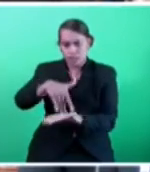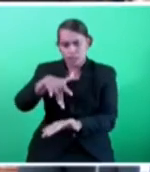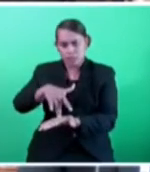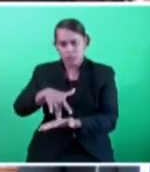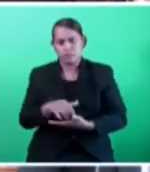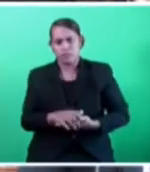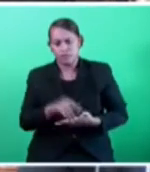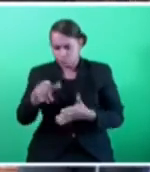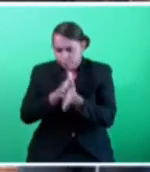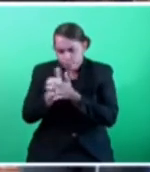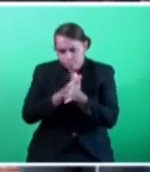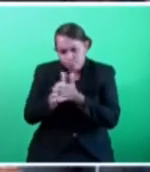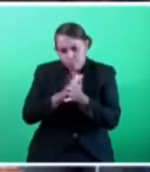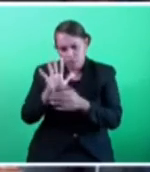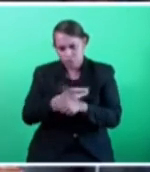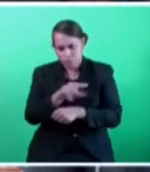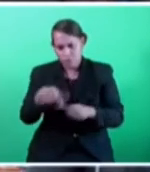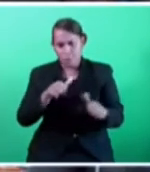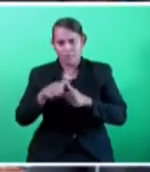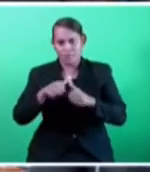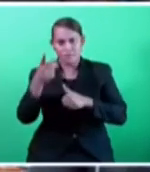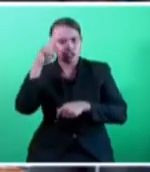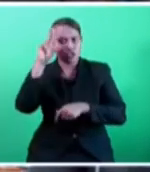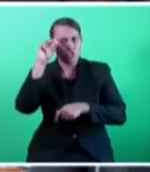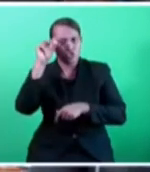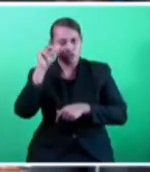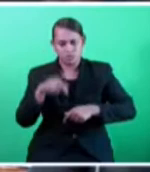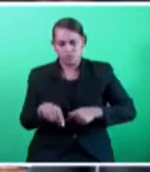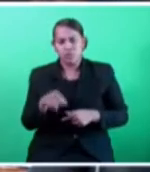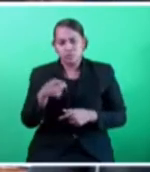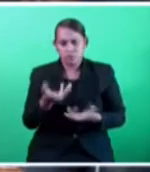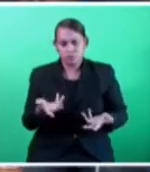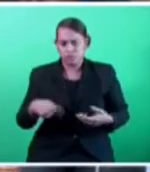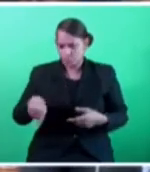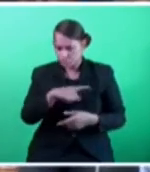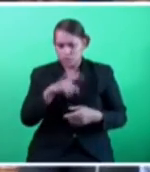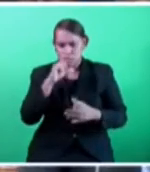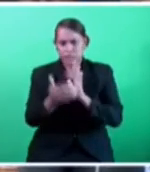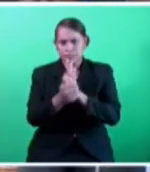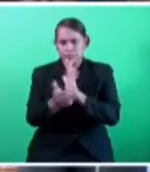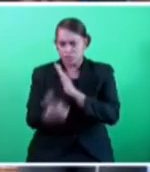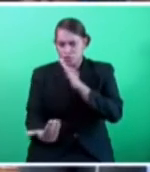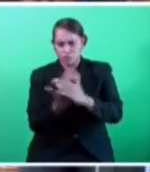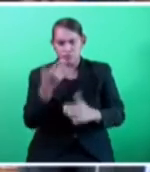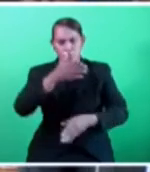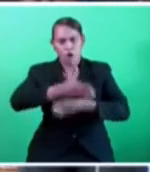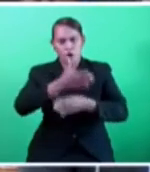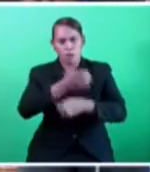better Fijian and global citizens and better equipped to enter the workforce. Mr. Speaker say,